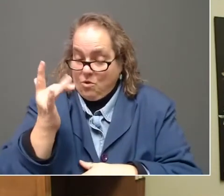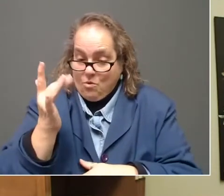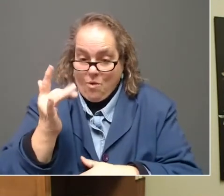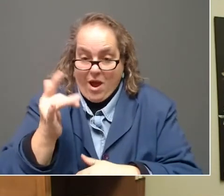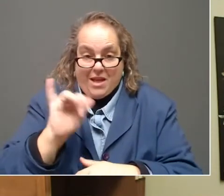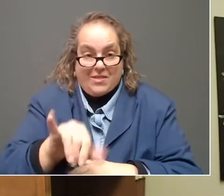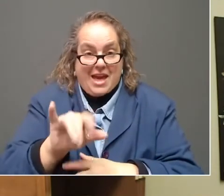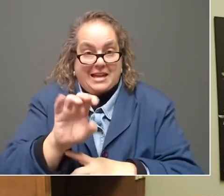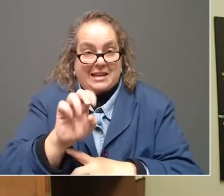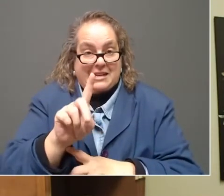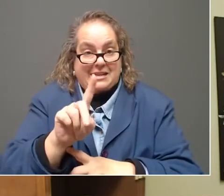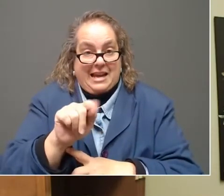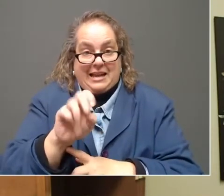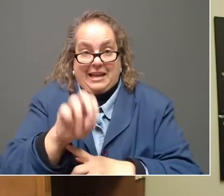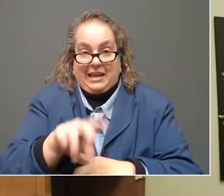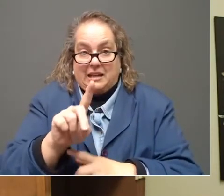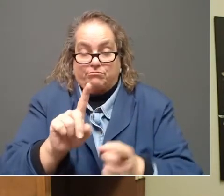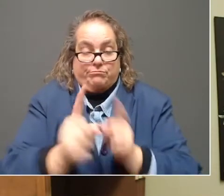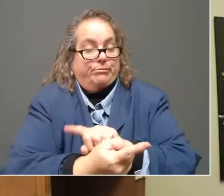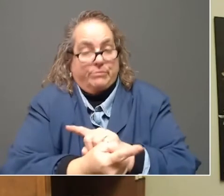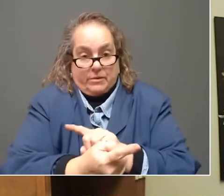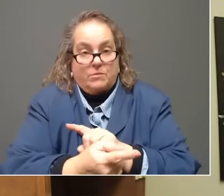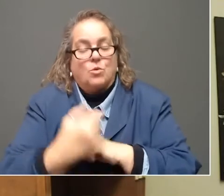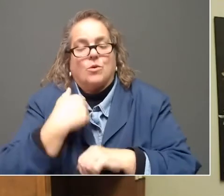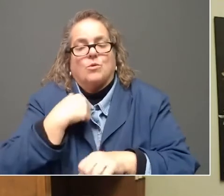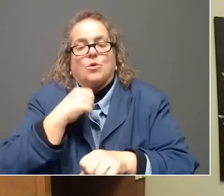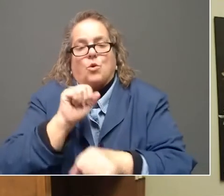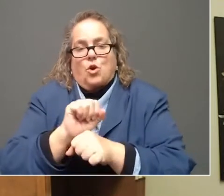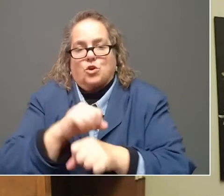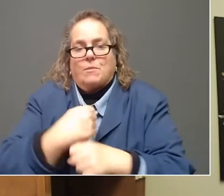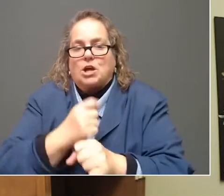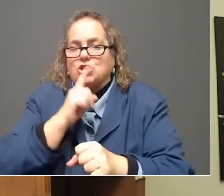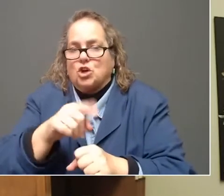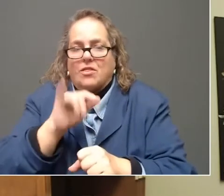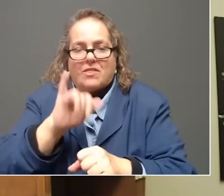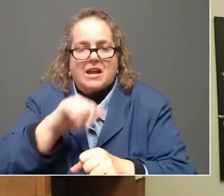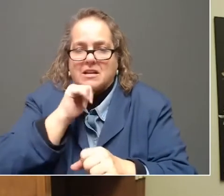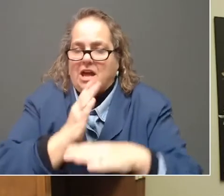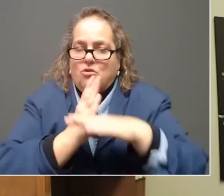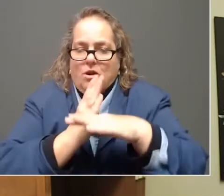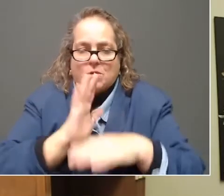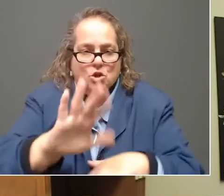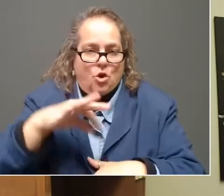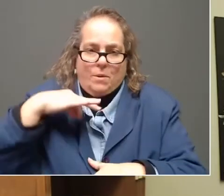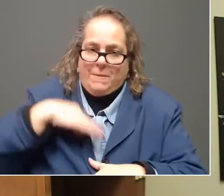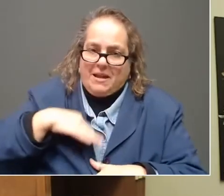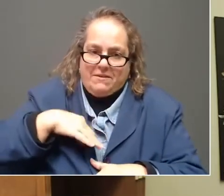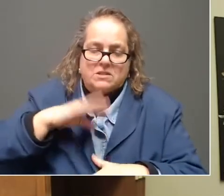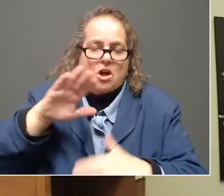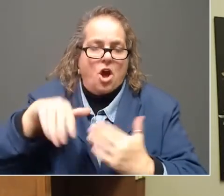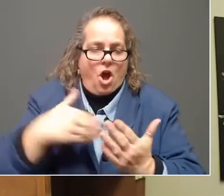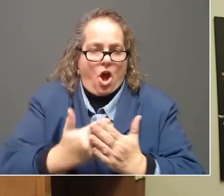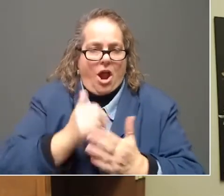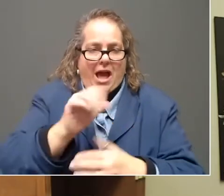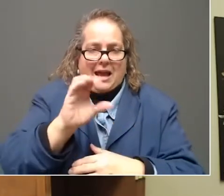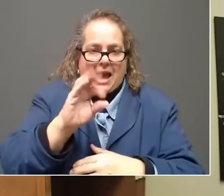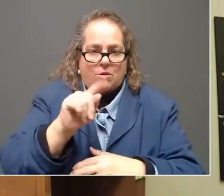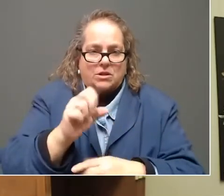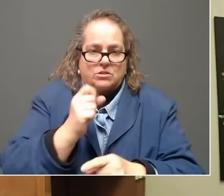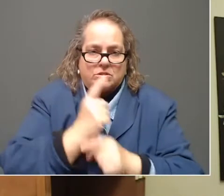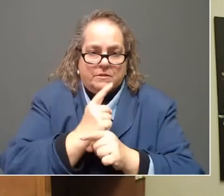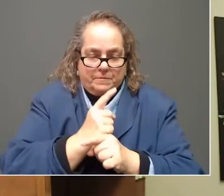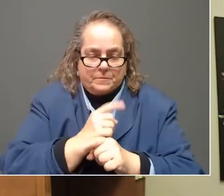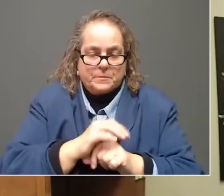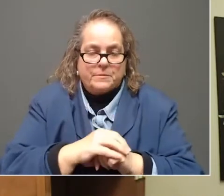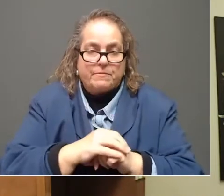We are working to make sure that does not interrupt anyone's benefits and that all accounts were corrected. Now, with regards to